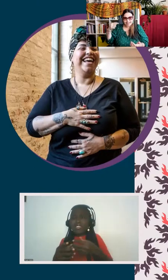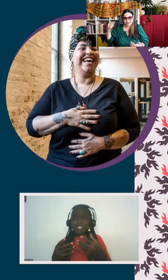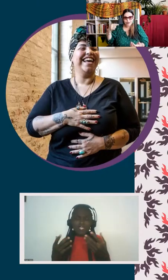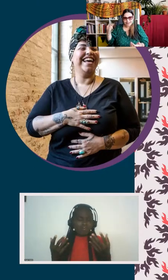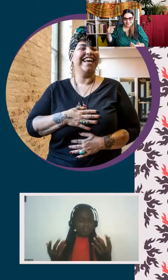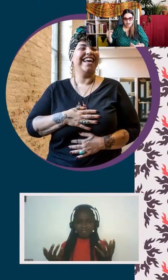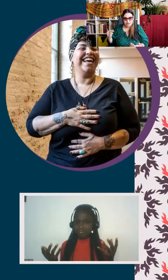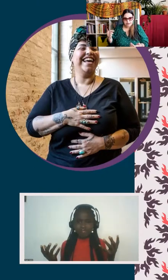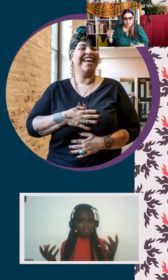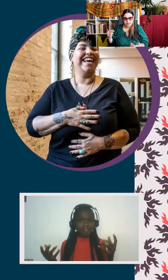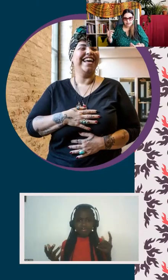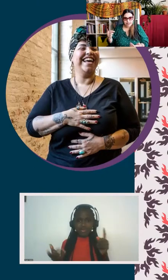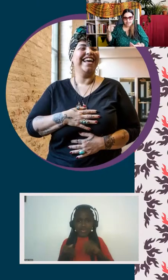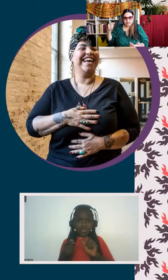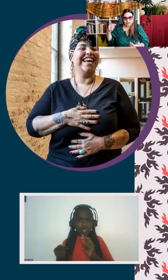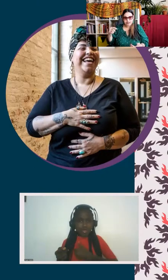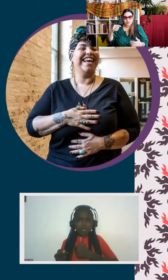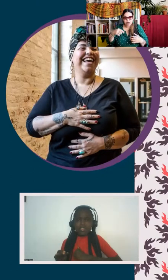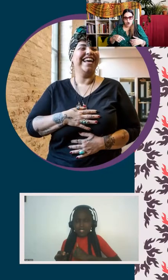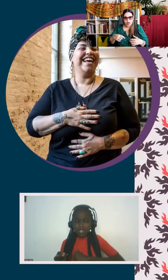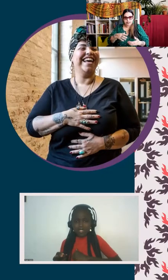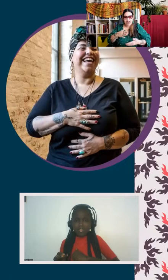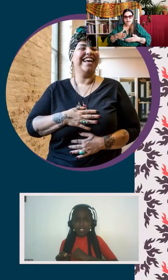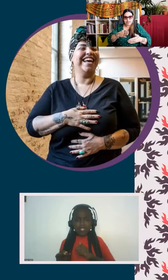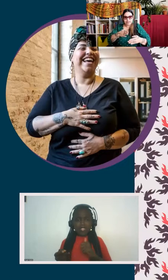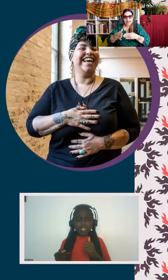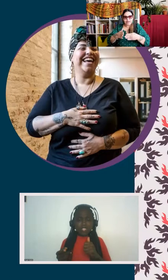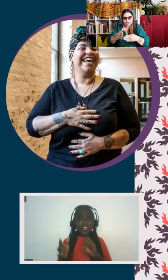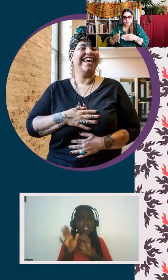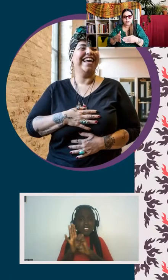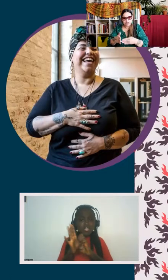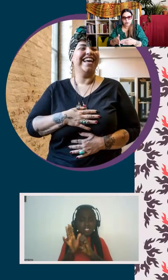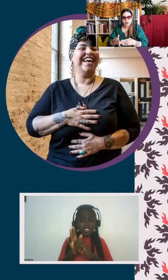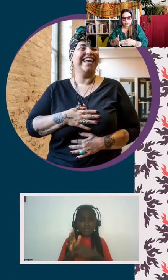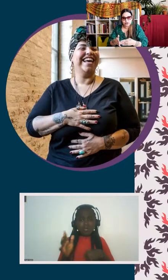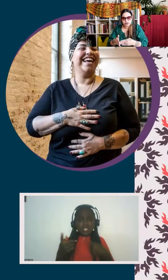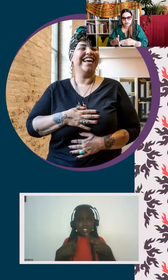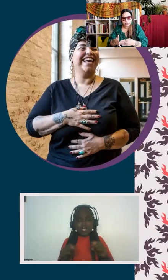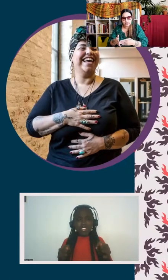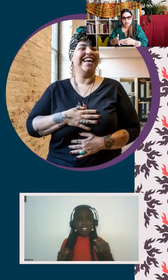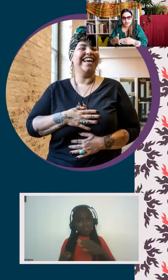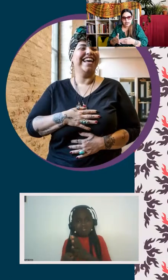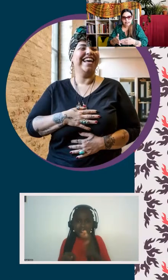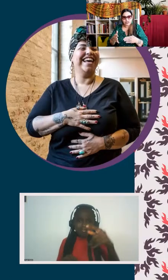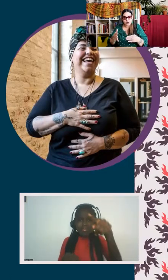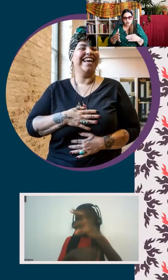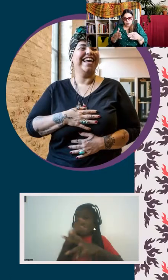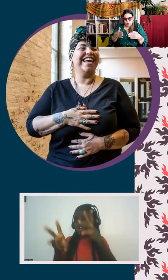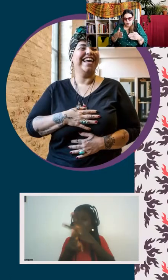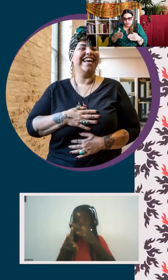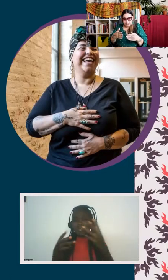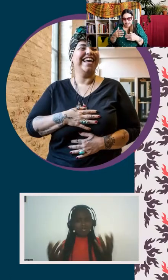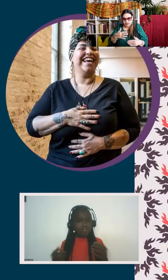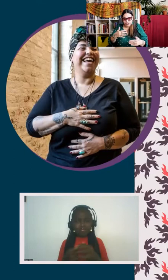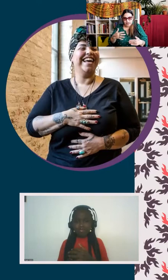gaslighting to ourselves in terms of the cost of having to navigate these worlds. And so